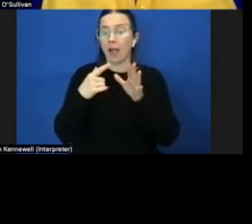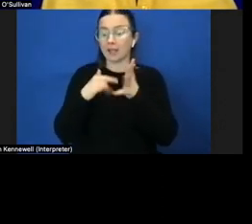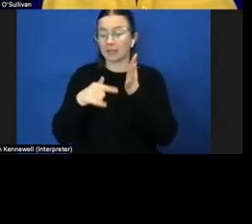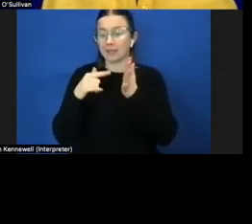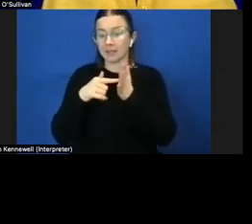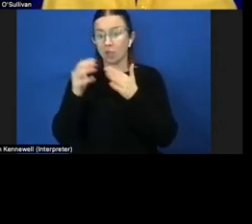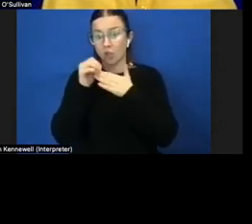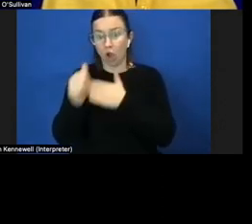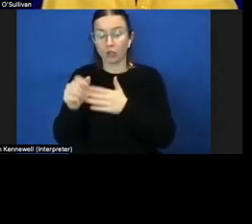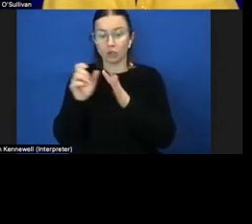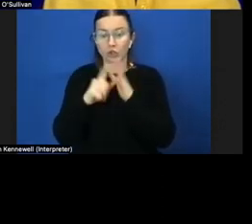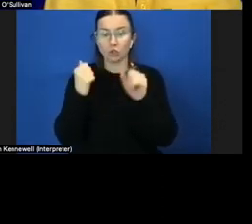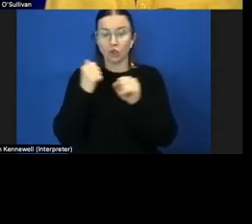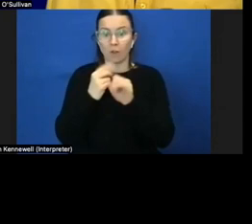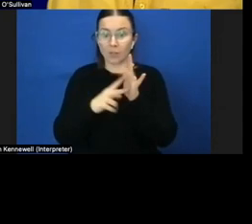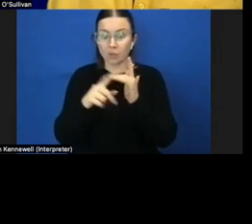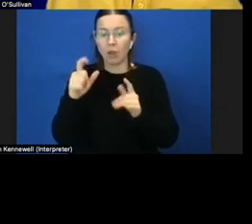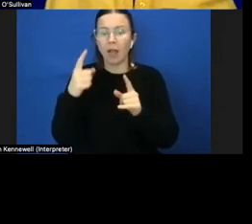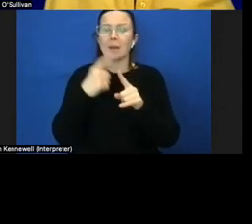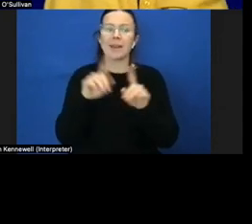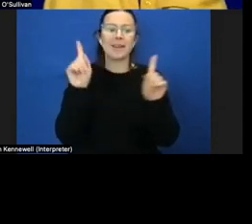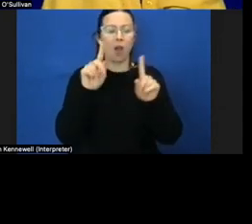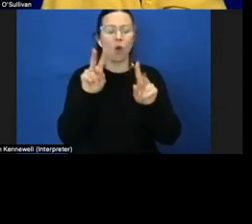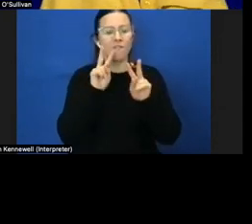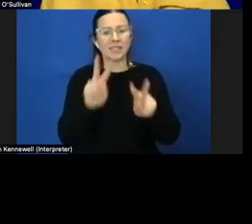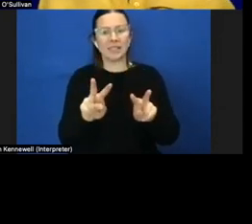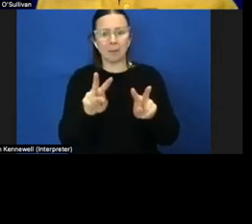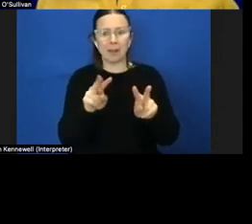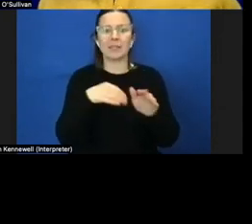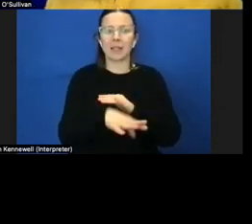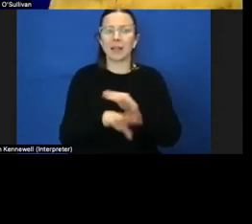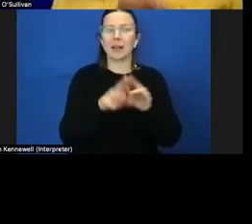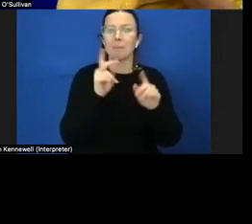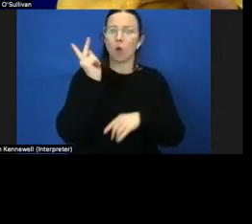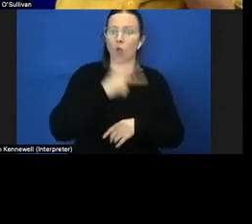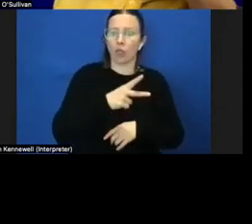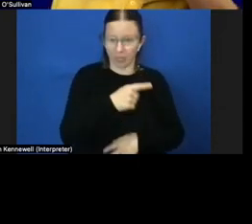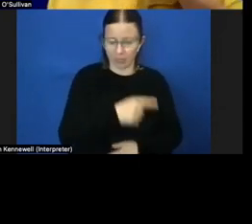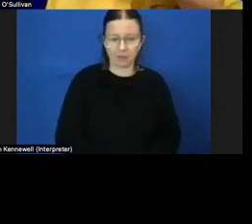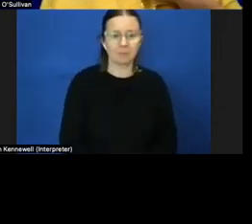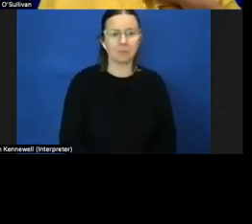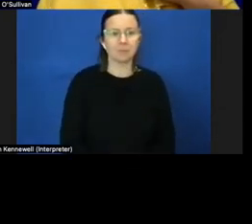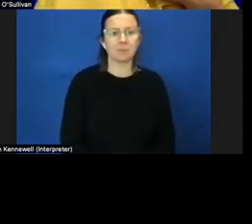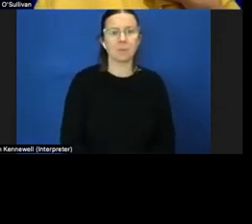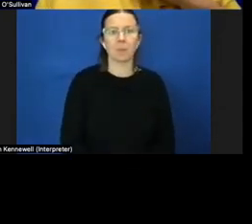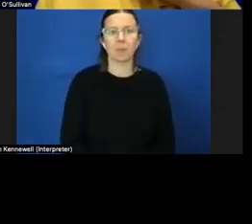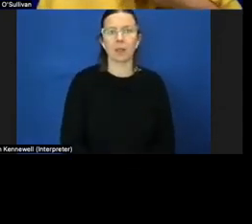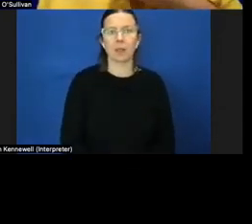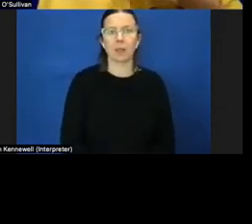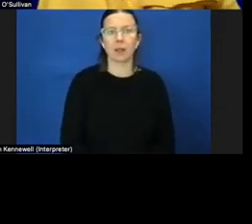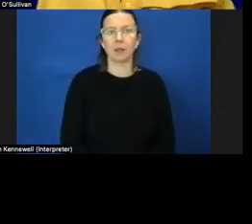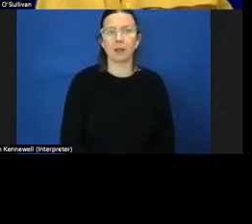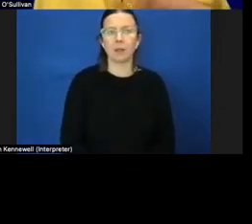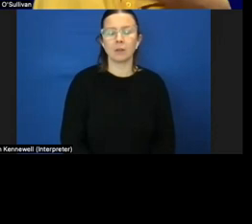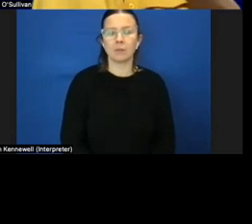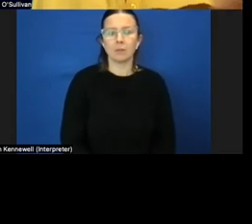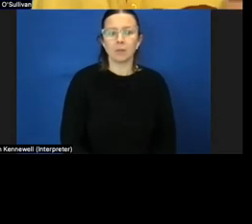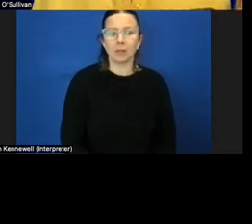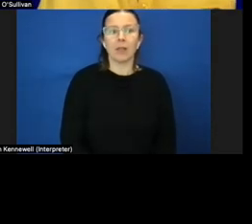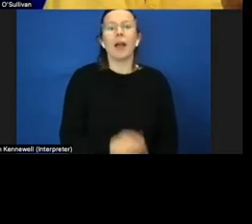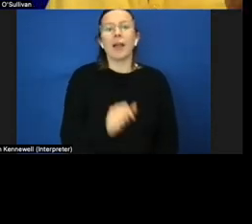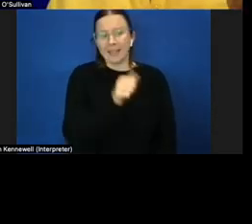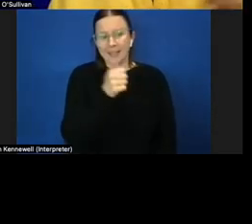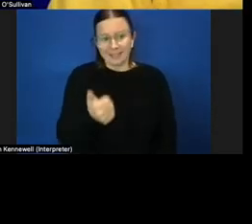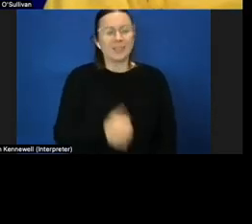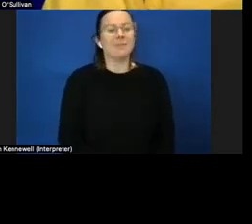visibility in perth um so i'll just go to the next slide and the next one thank you